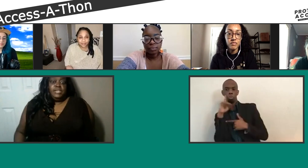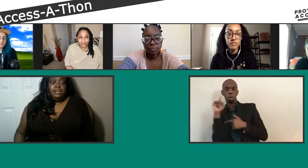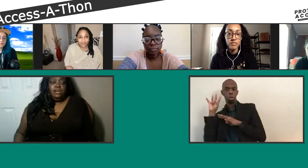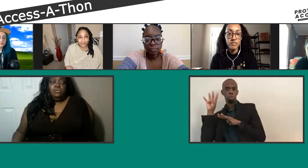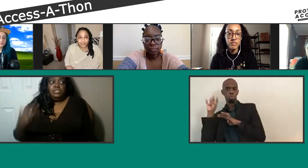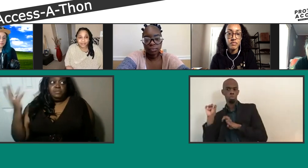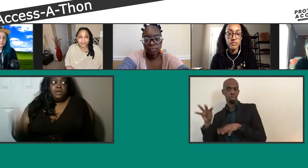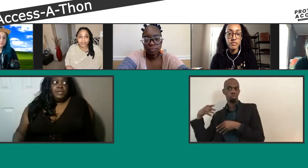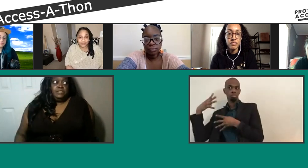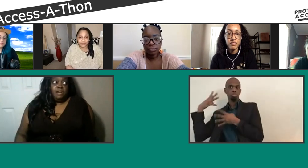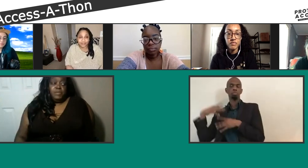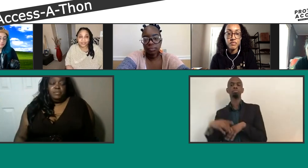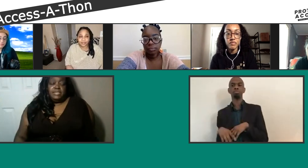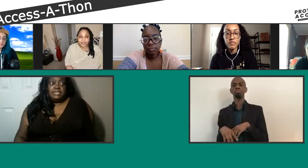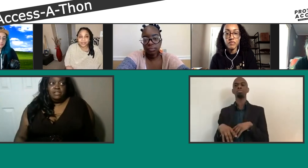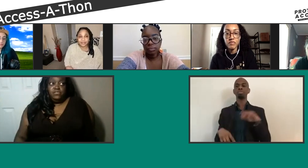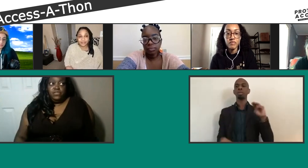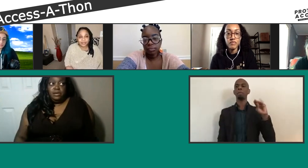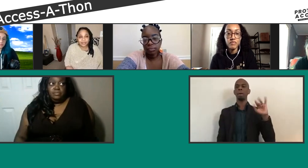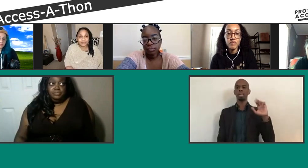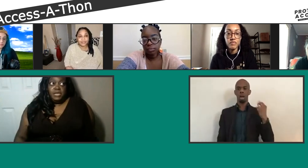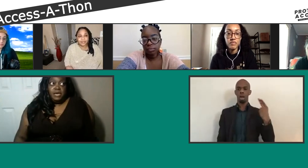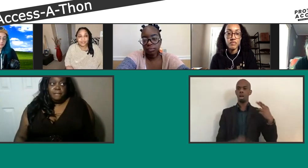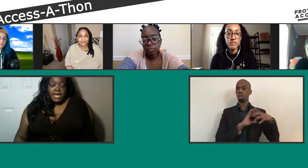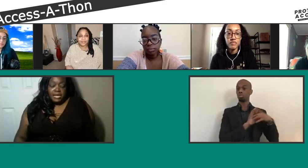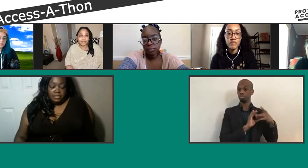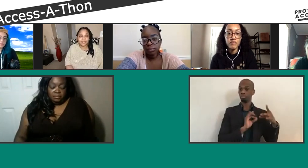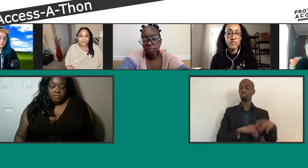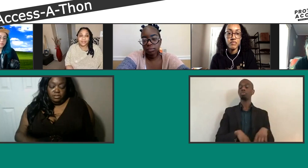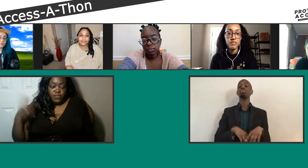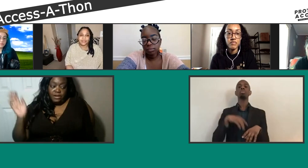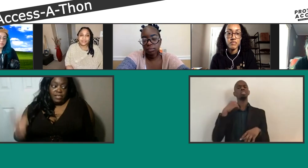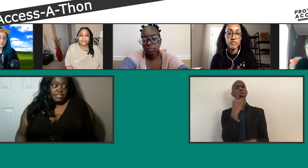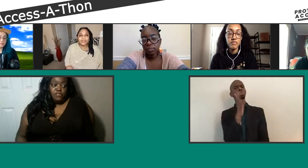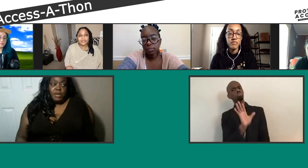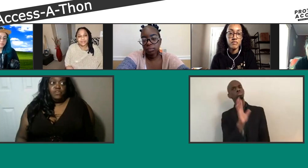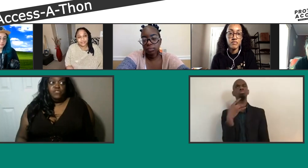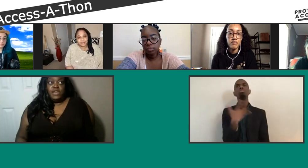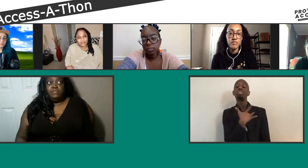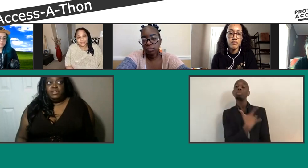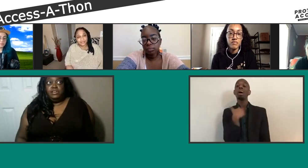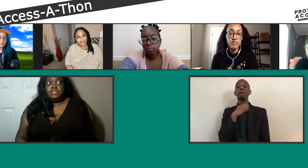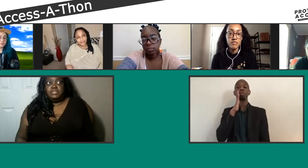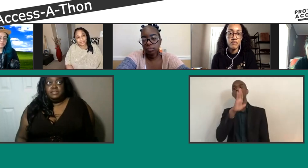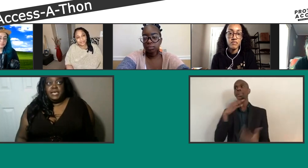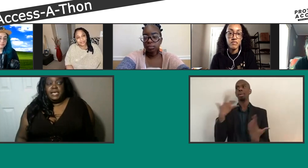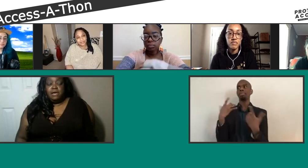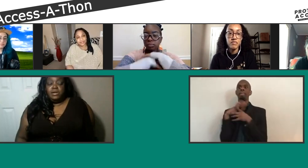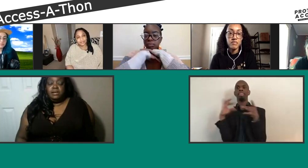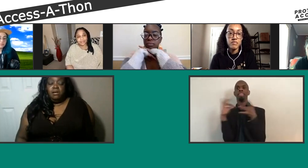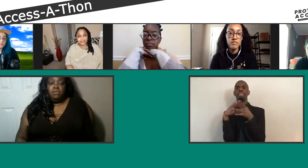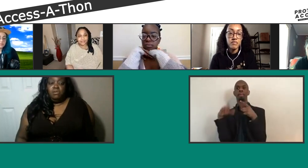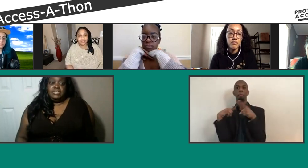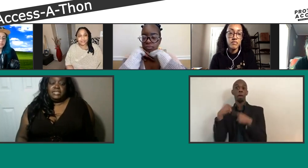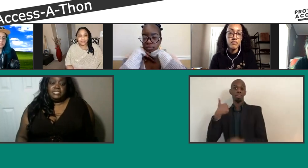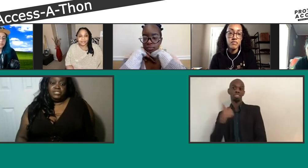Normally here, I would probably talk about myself, but you can find all that stuff on my profile. And when you come to see me, I want